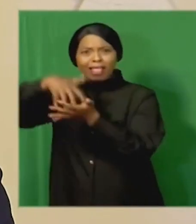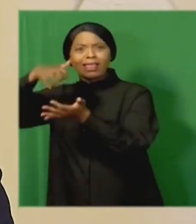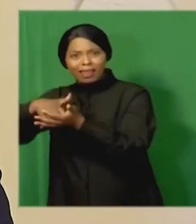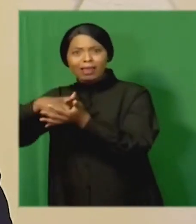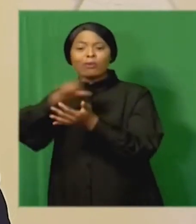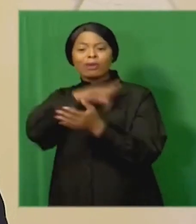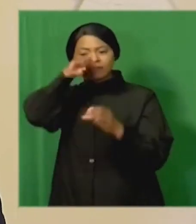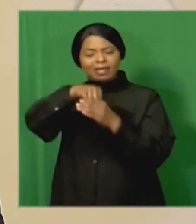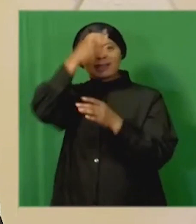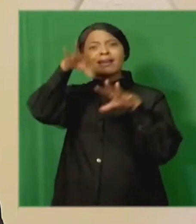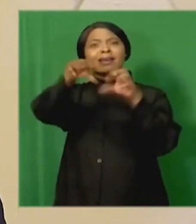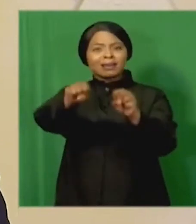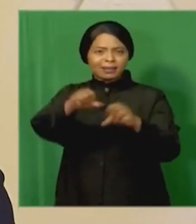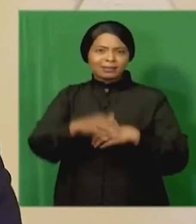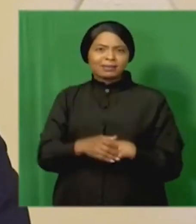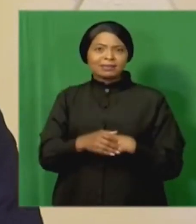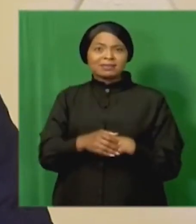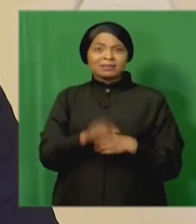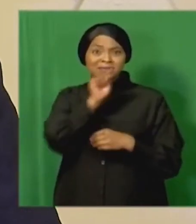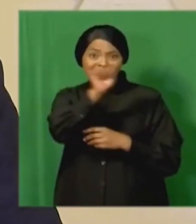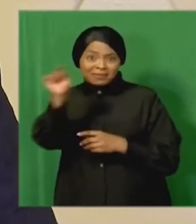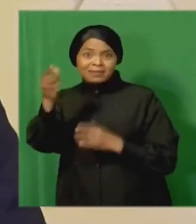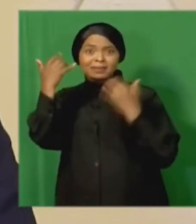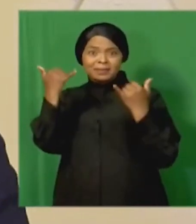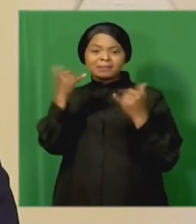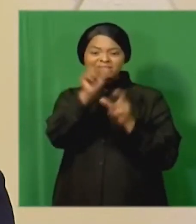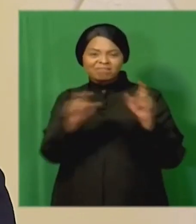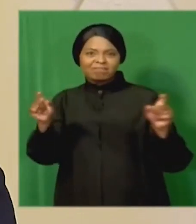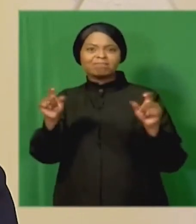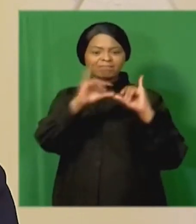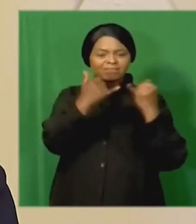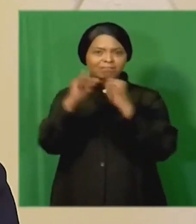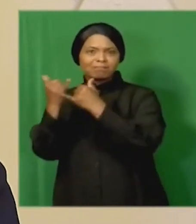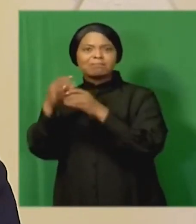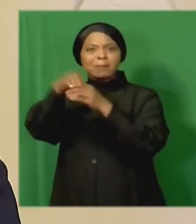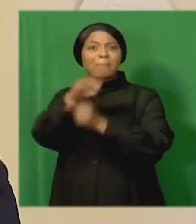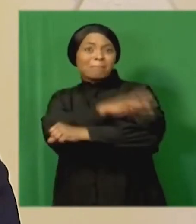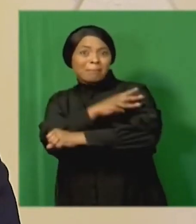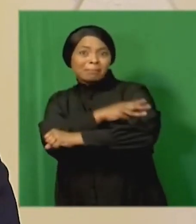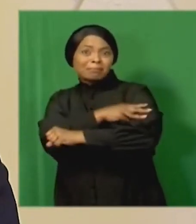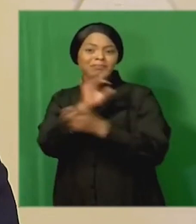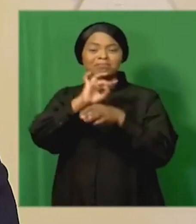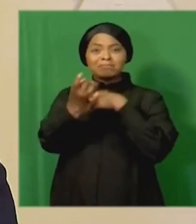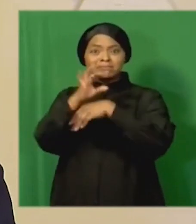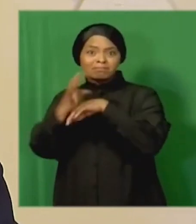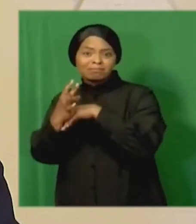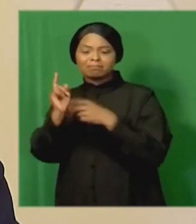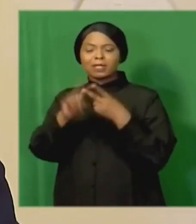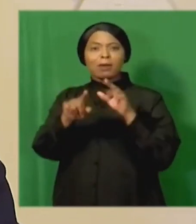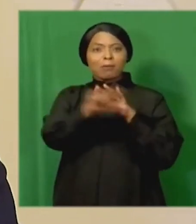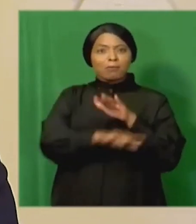capture these perpetrators included management consultants both